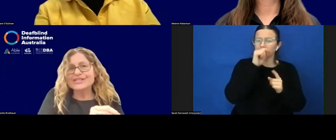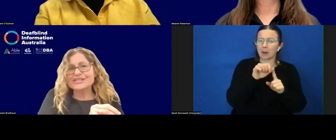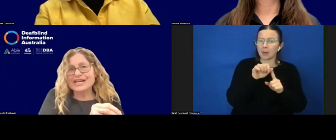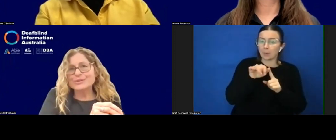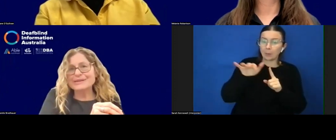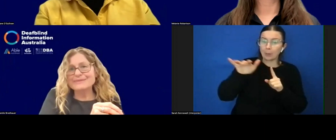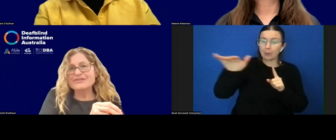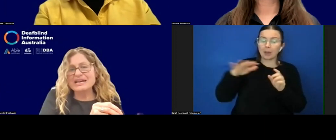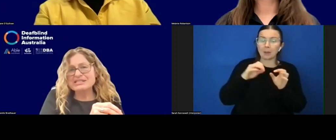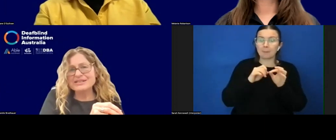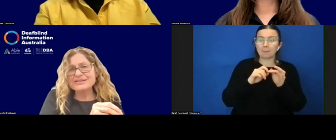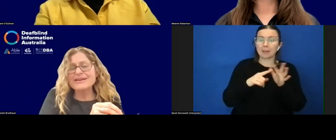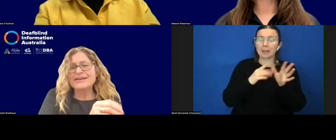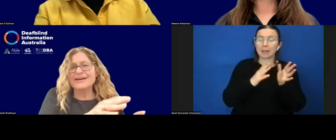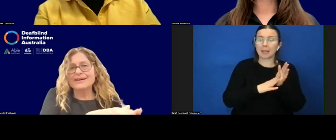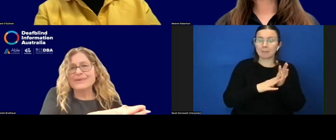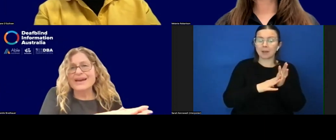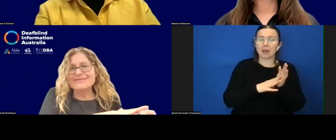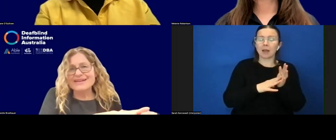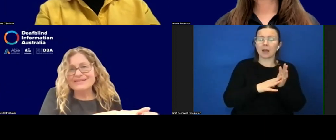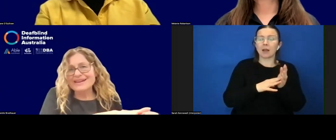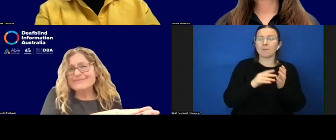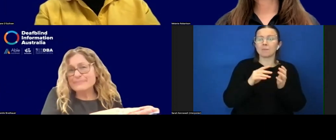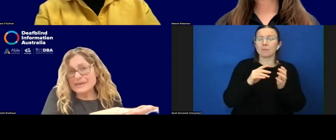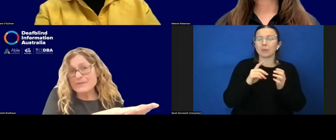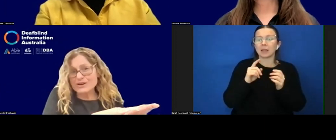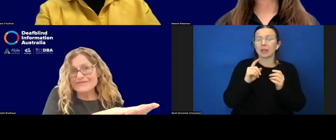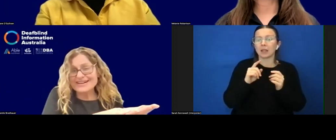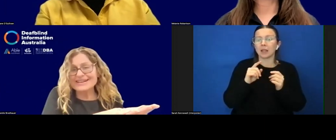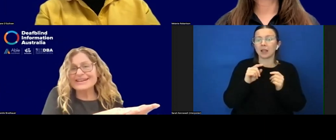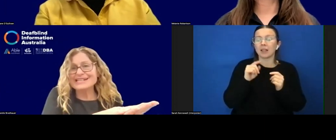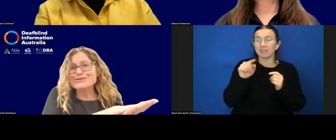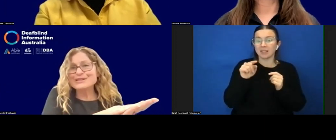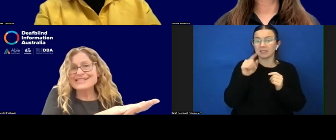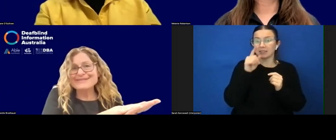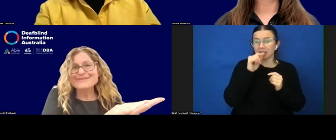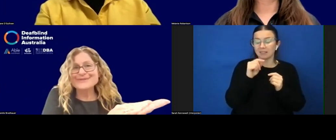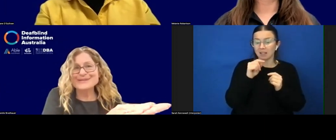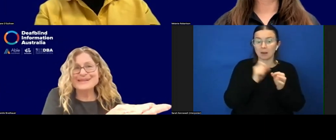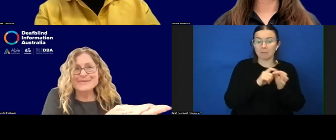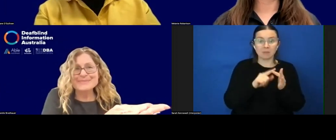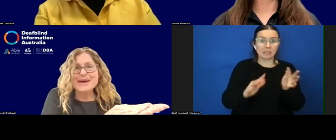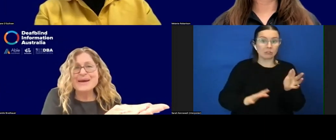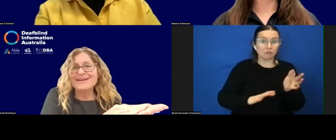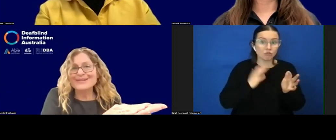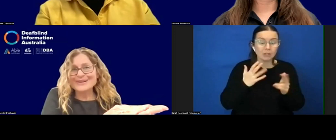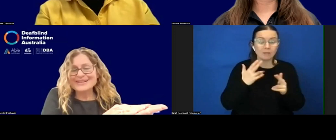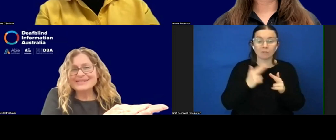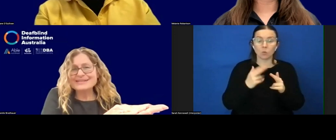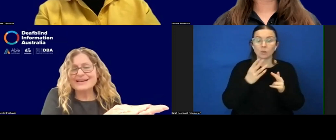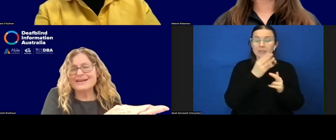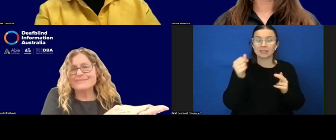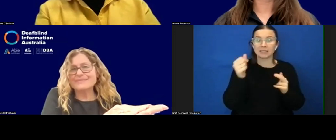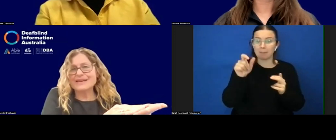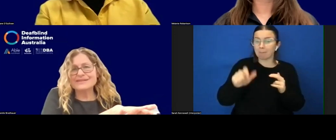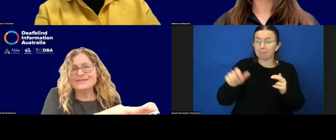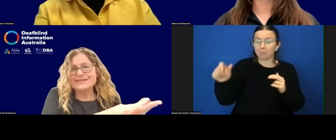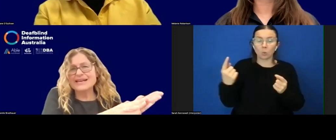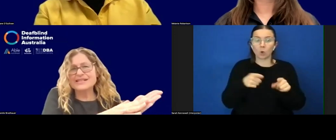converted to tactual information. And that can be motivating and interesting for some learners